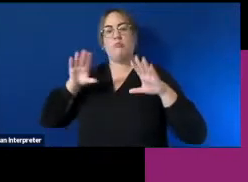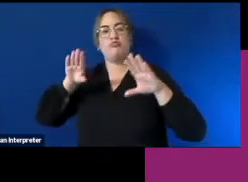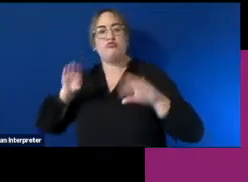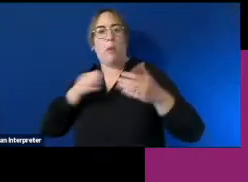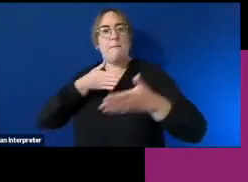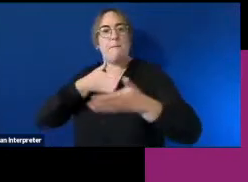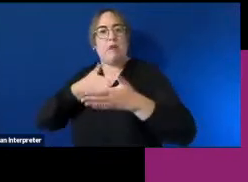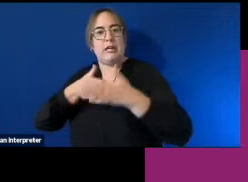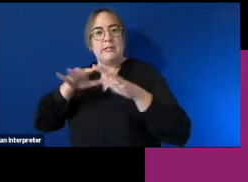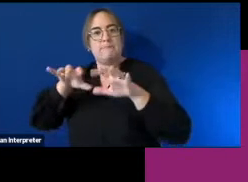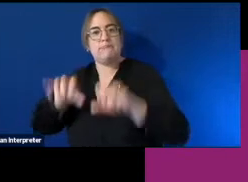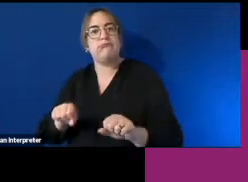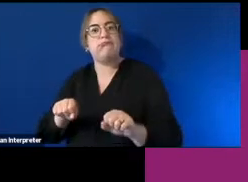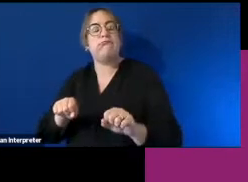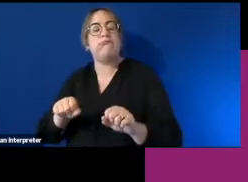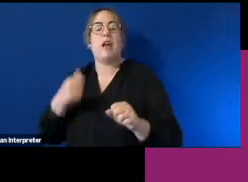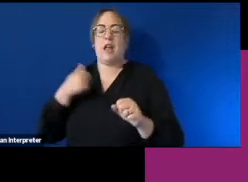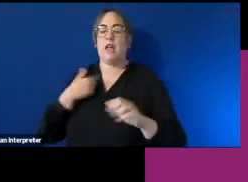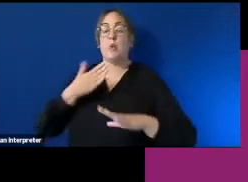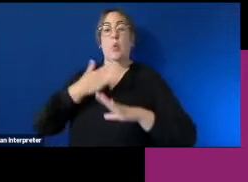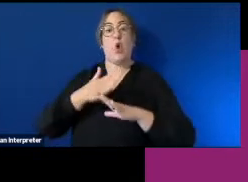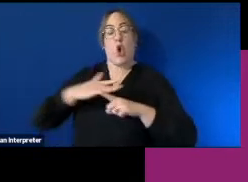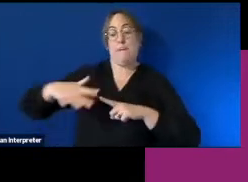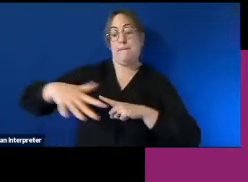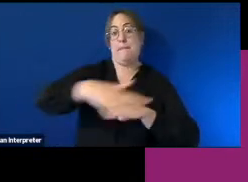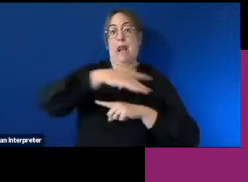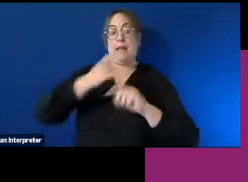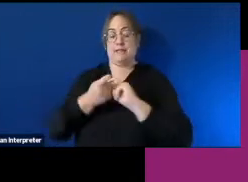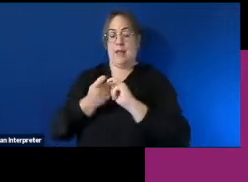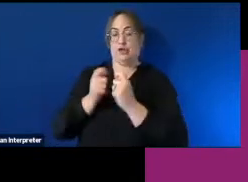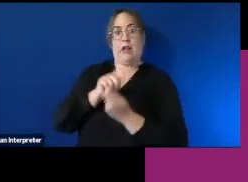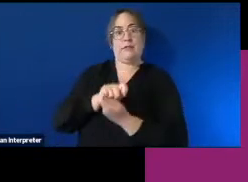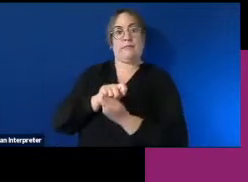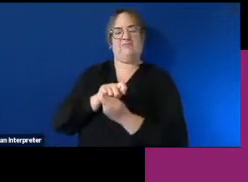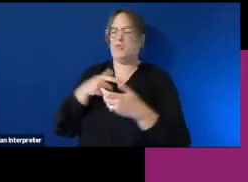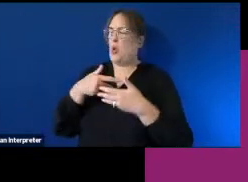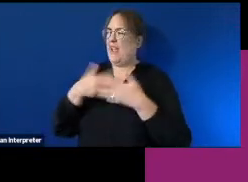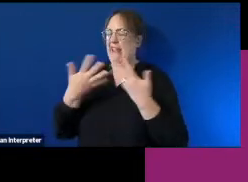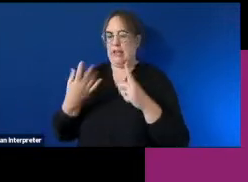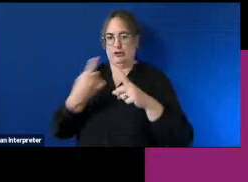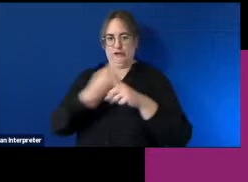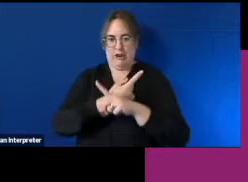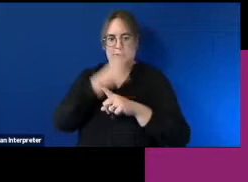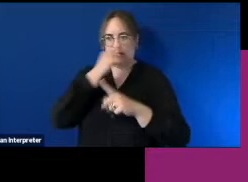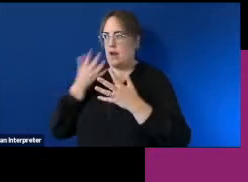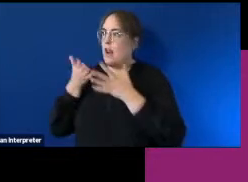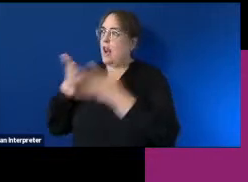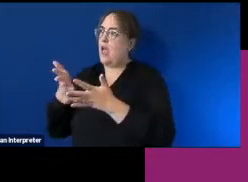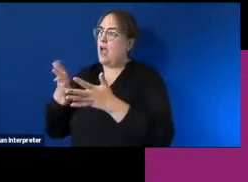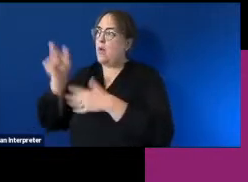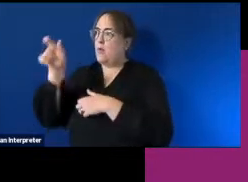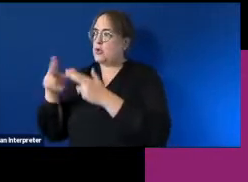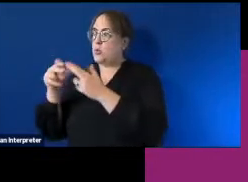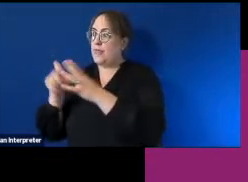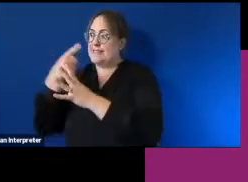workplaces is through workplace adjustments workplace adjustments are any changes that will enable a person with a disability to have equitable